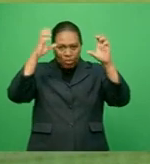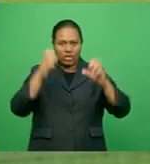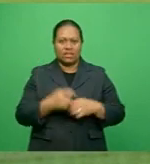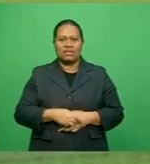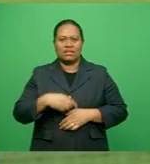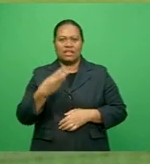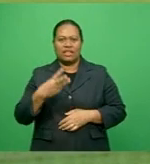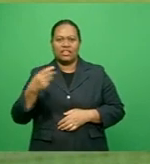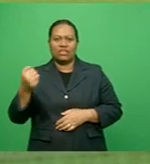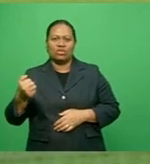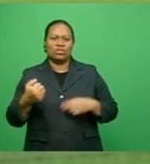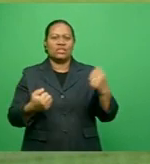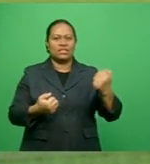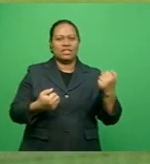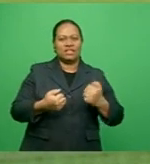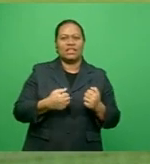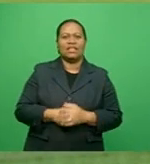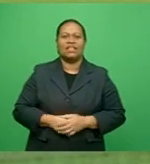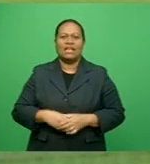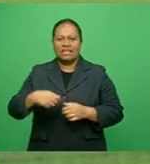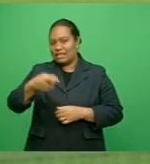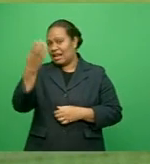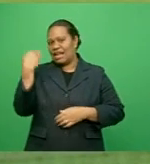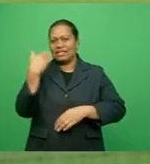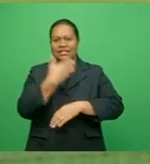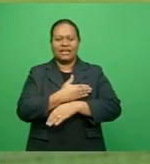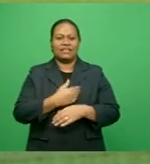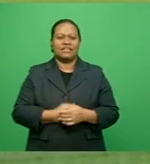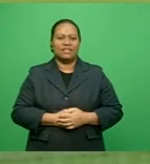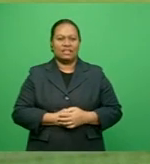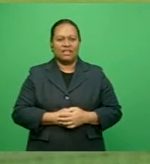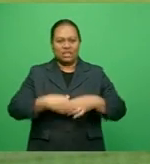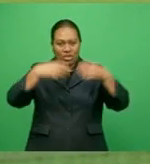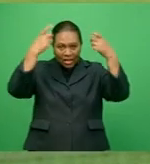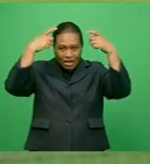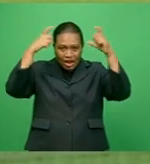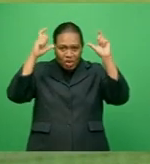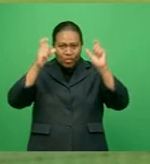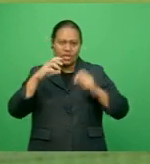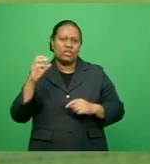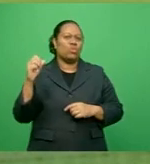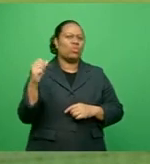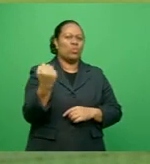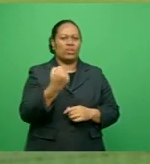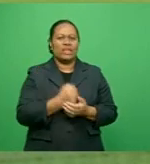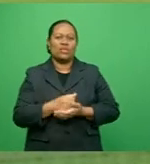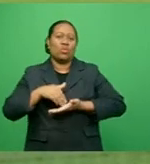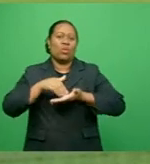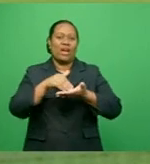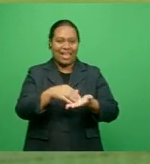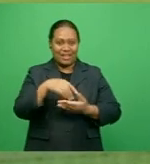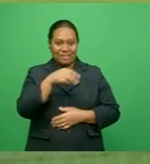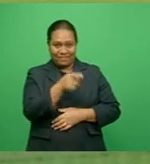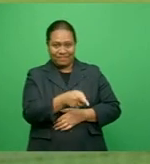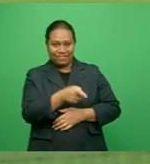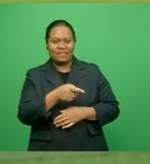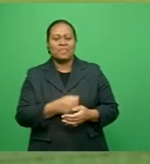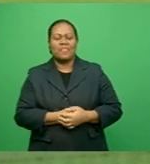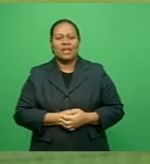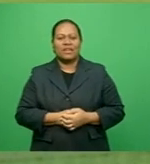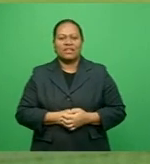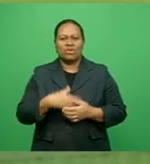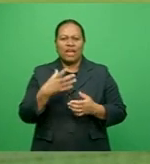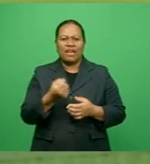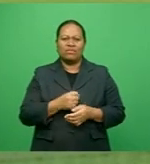32-16 victory at Suncorp Stadium last night. Cowboys winger Kyle Fett helped himself to a hat-trick and gave retiring